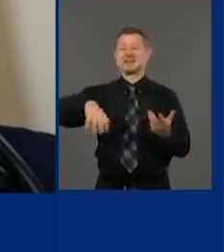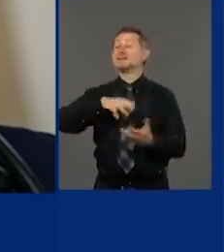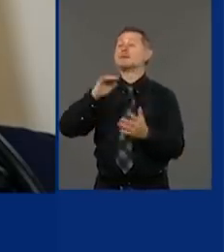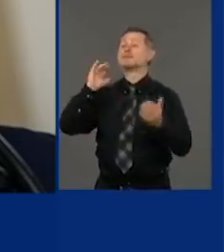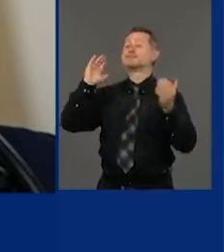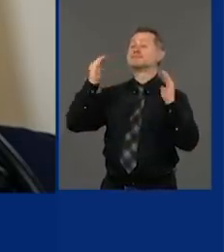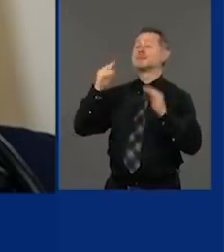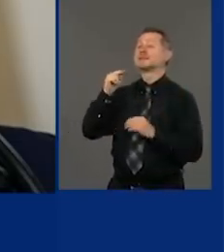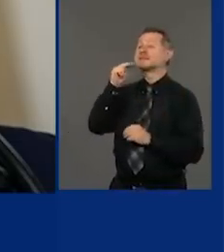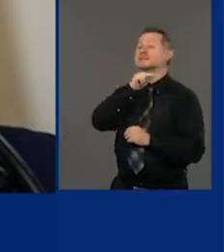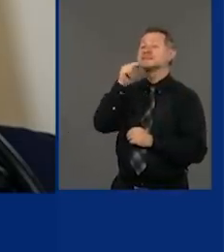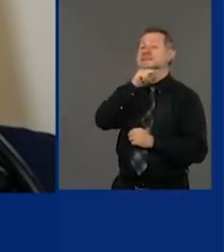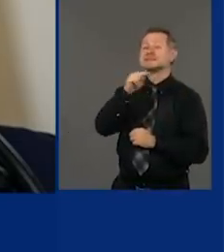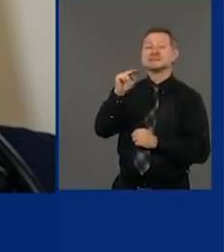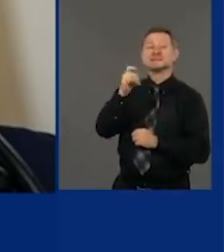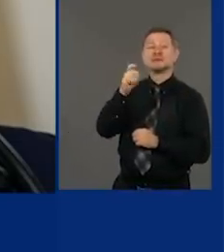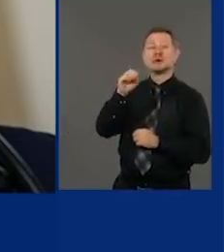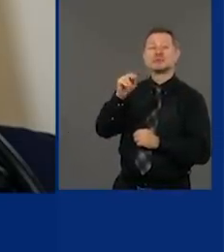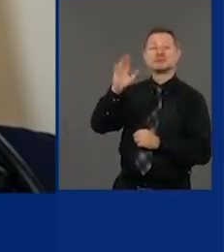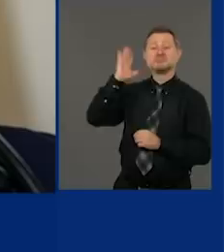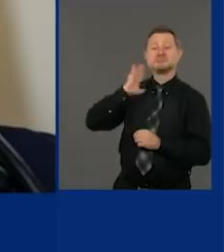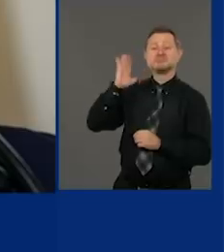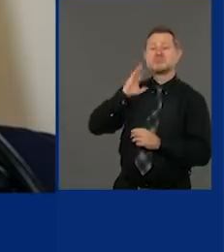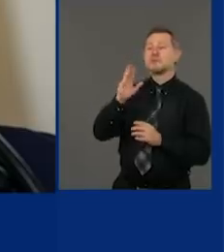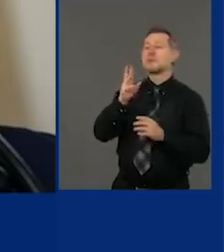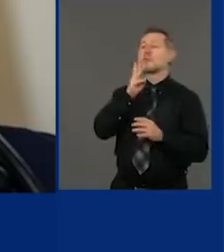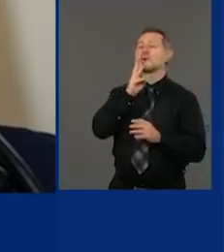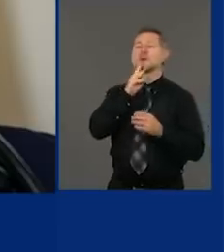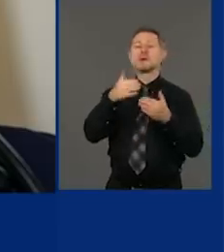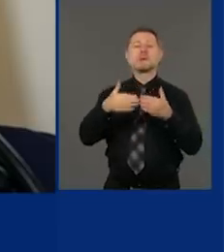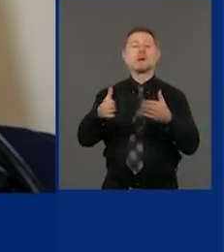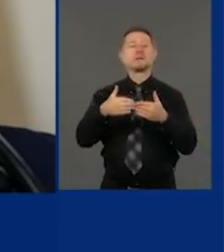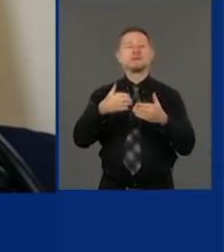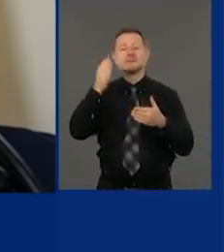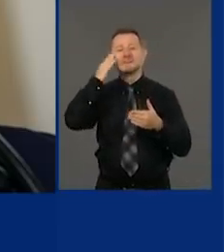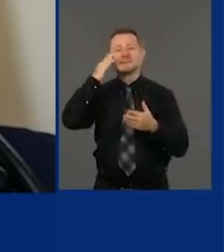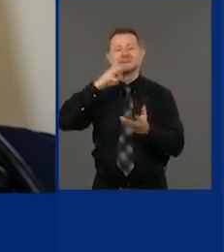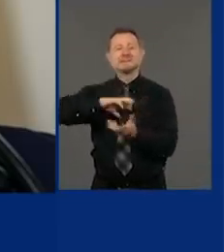did at Watergate look innocent.